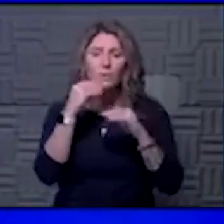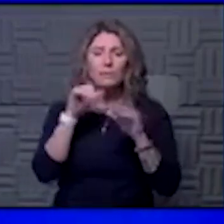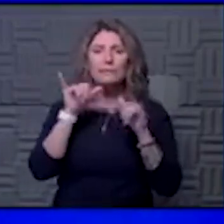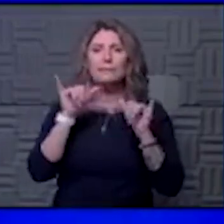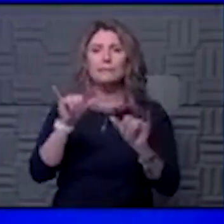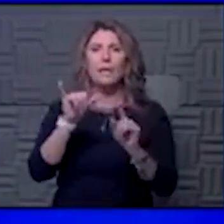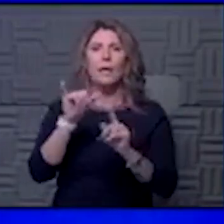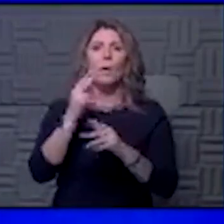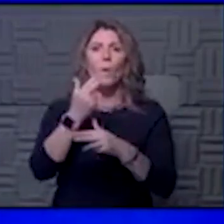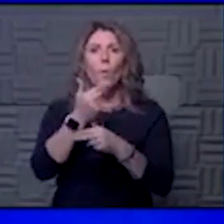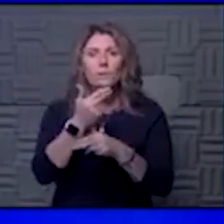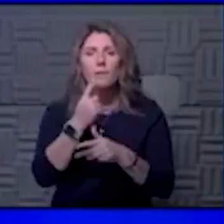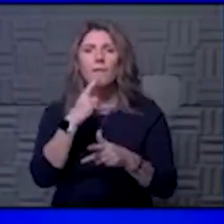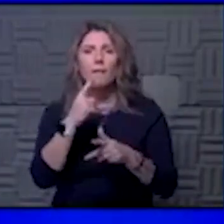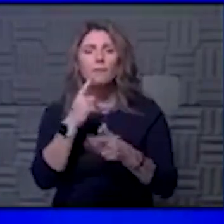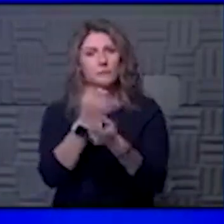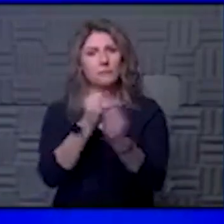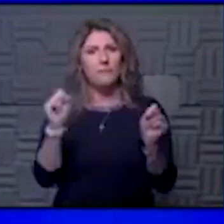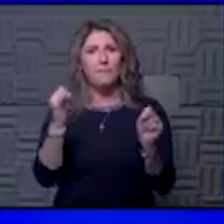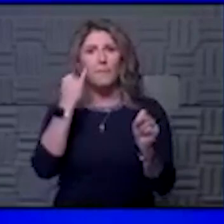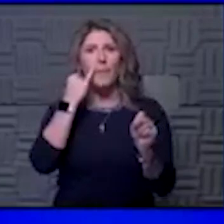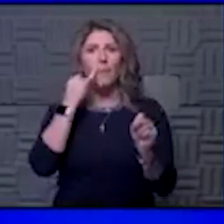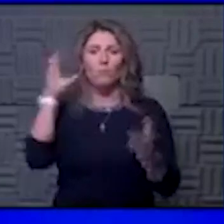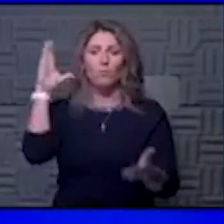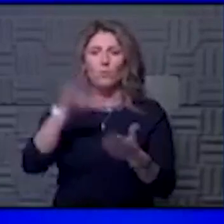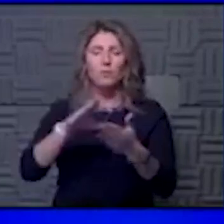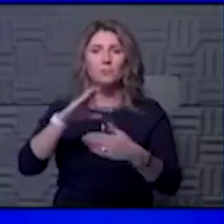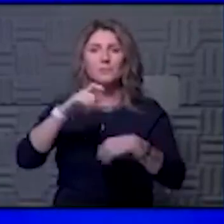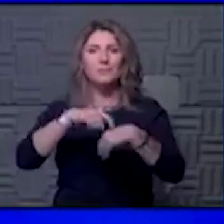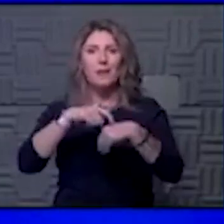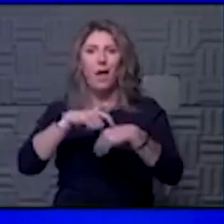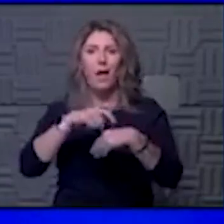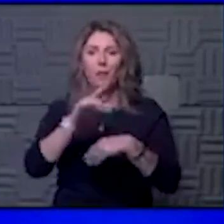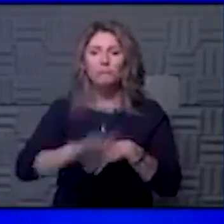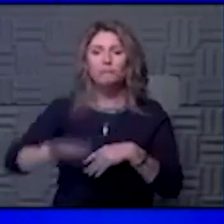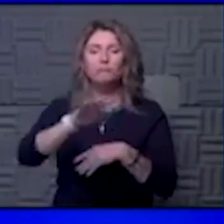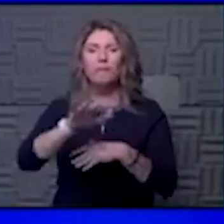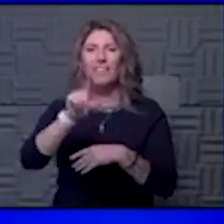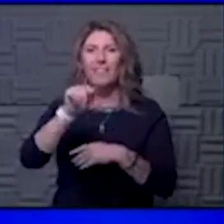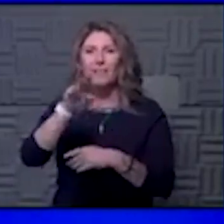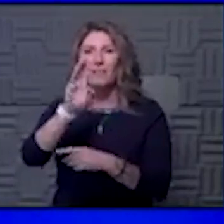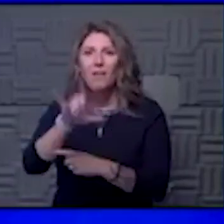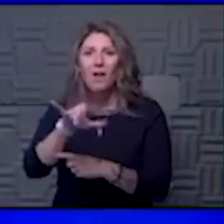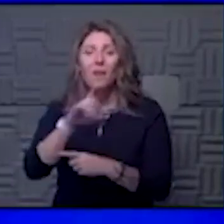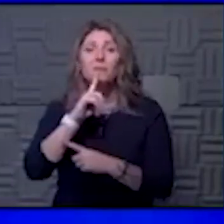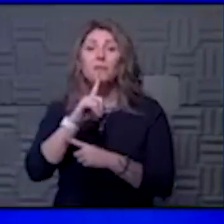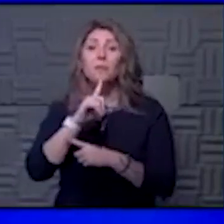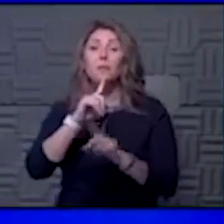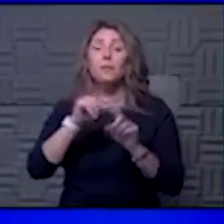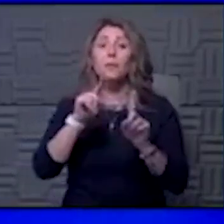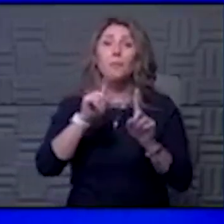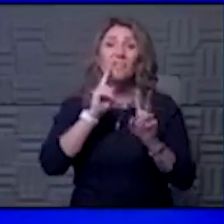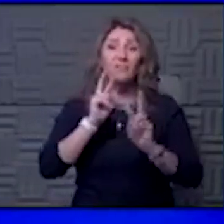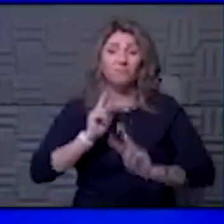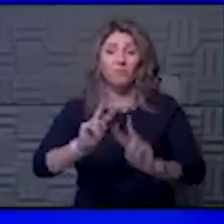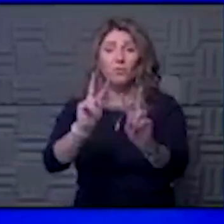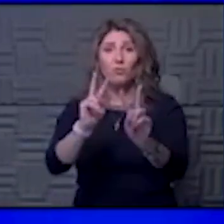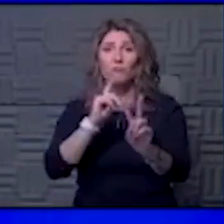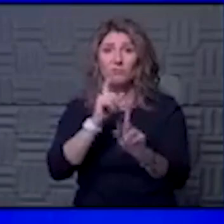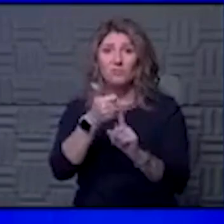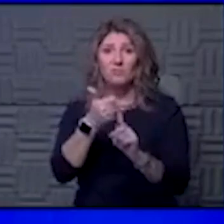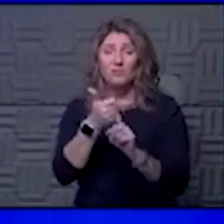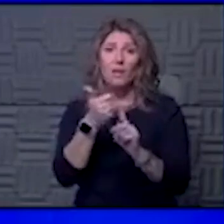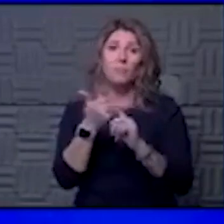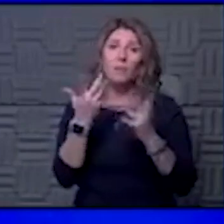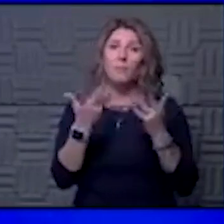probably going to be safe if you can reduce the time you're in the lobby around other people. Being at the ceremony may be your most risky